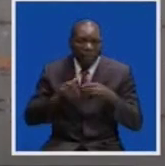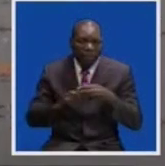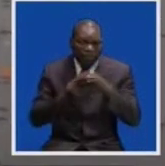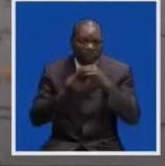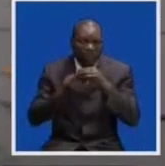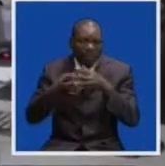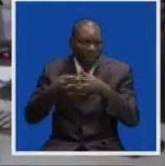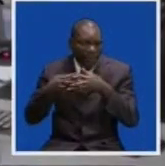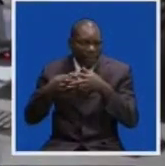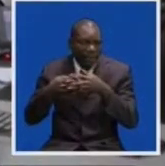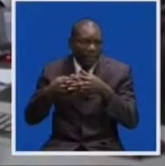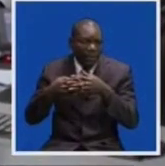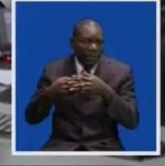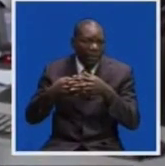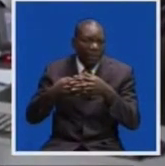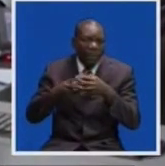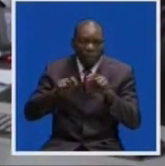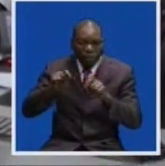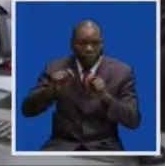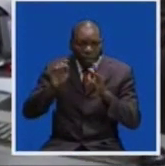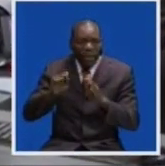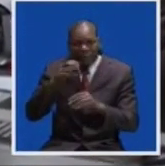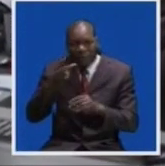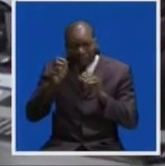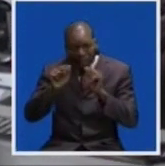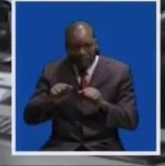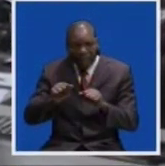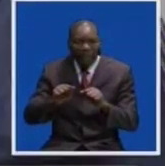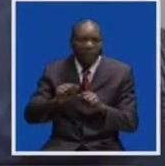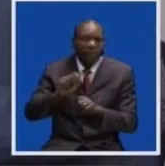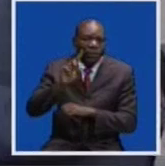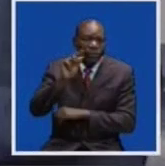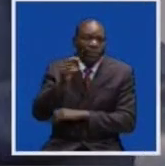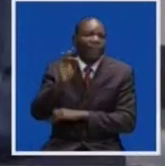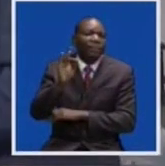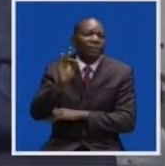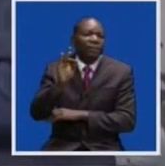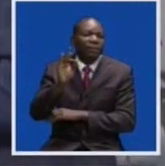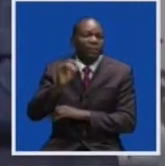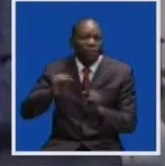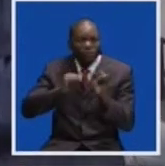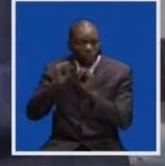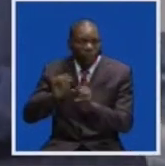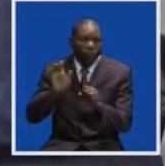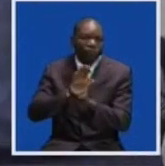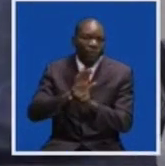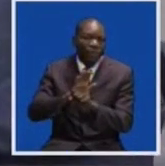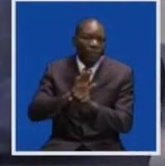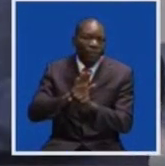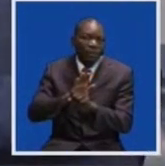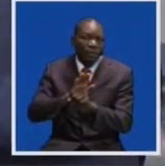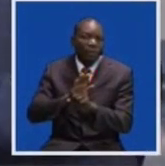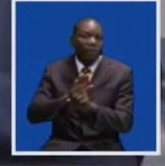the contraries are able to see. just show you. number 7 of 2018 is fully implemented. We should be able to